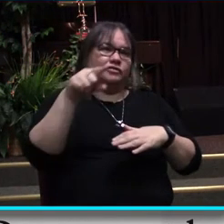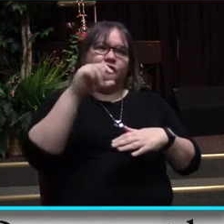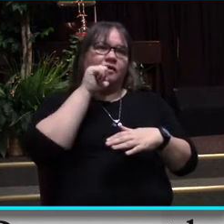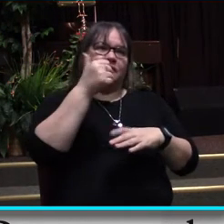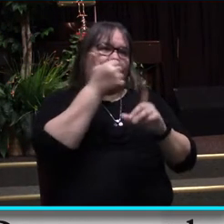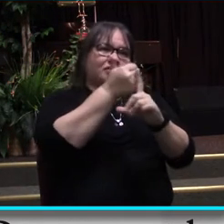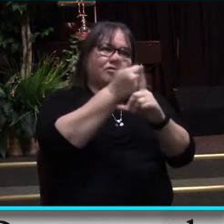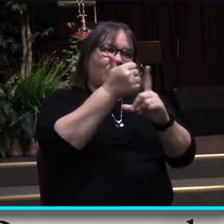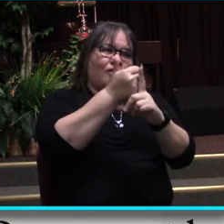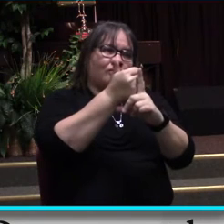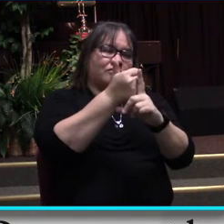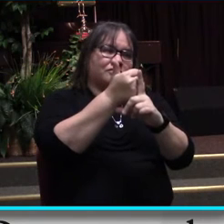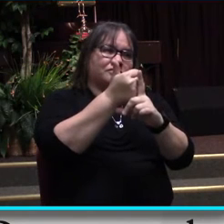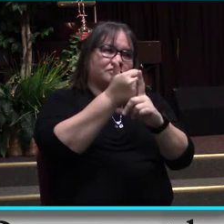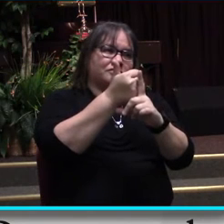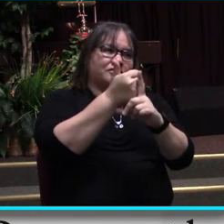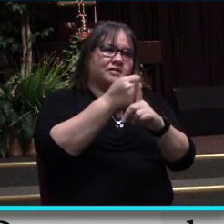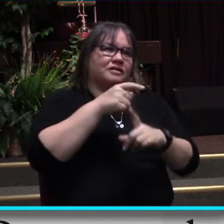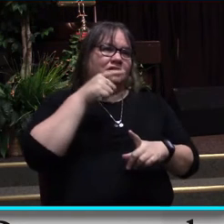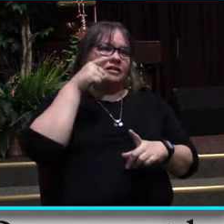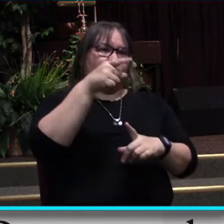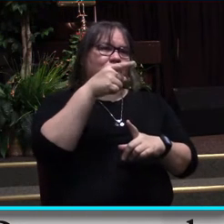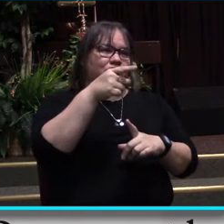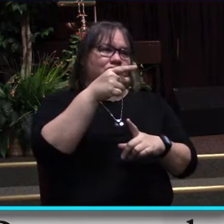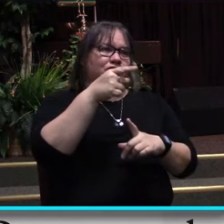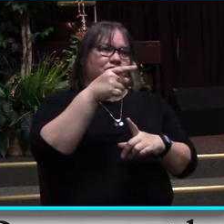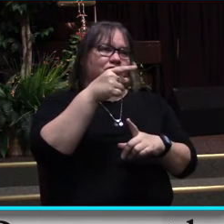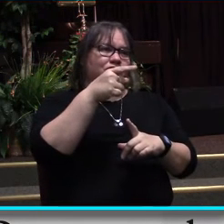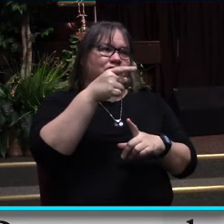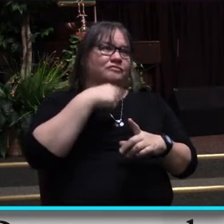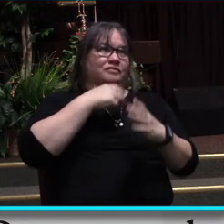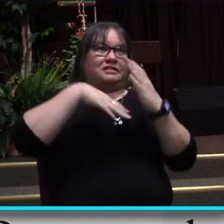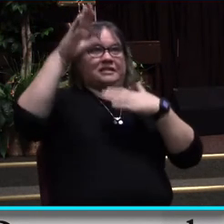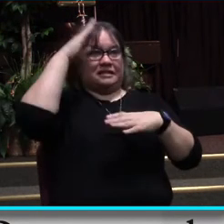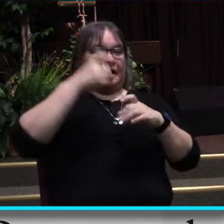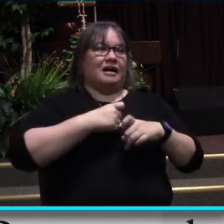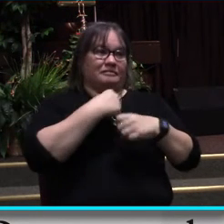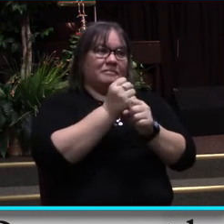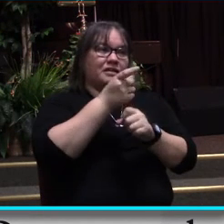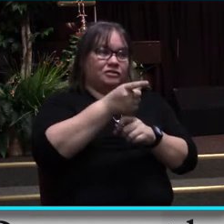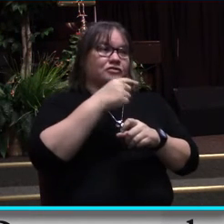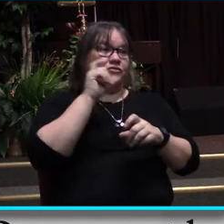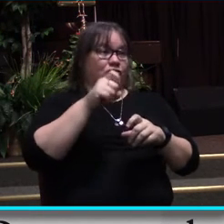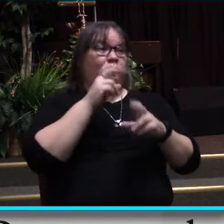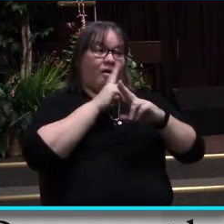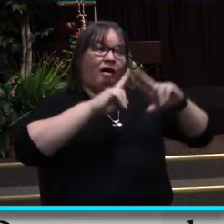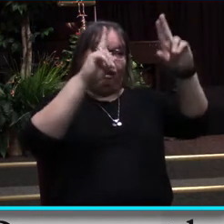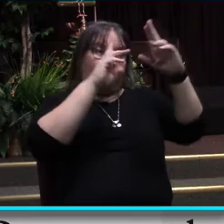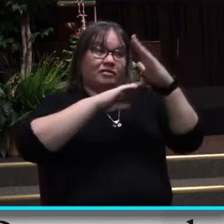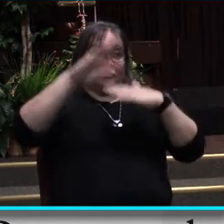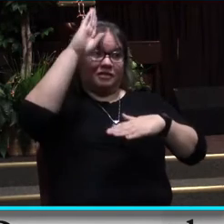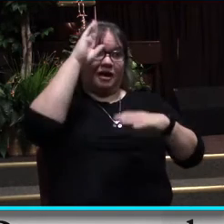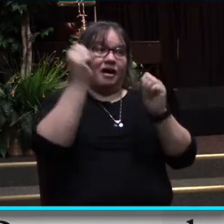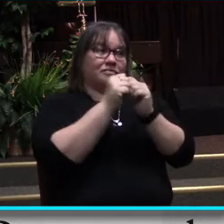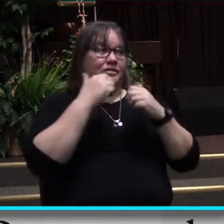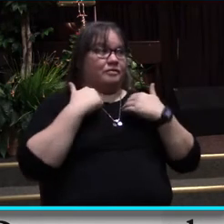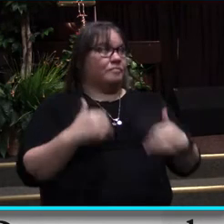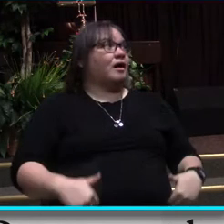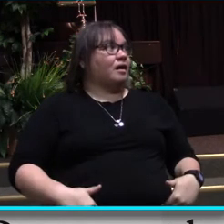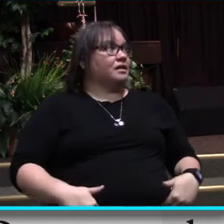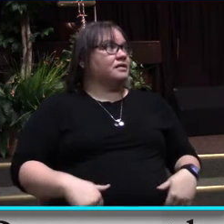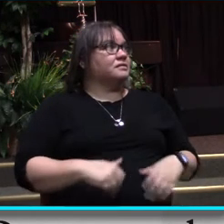own God? You You were bought at a price. Therefore, honor God with your body.